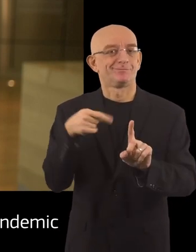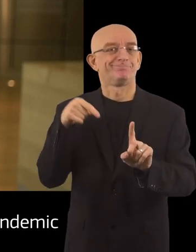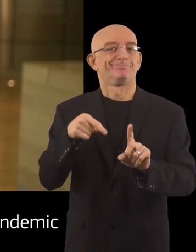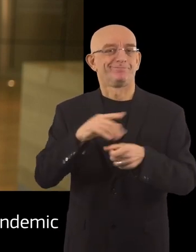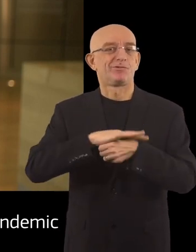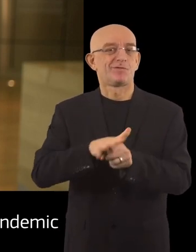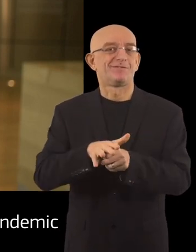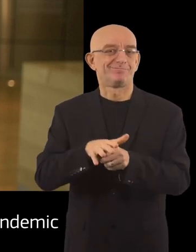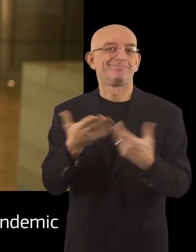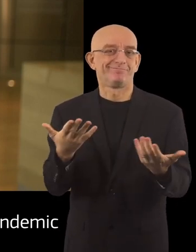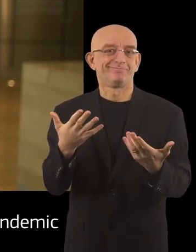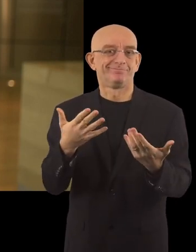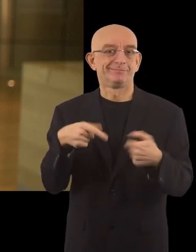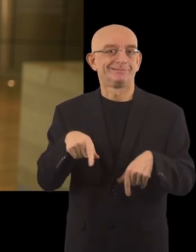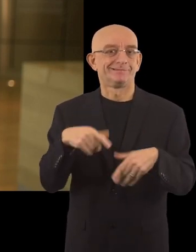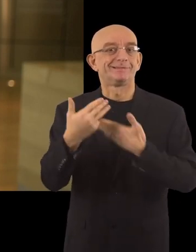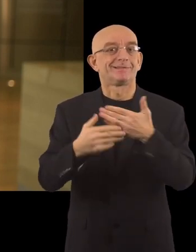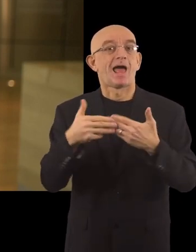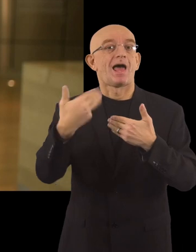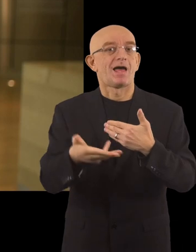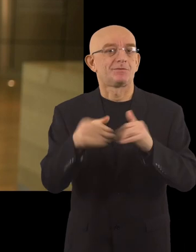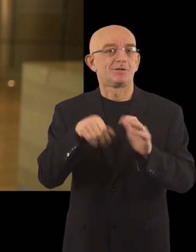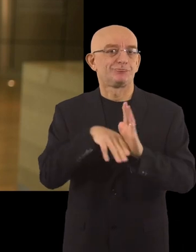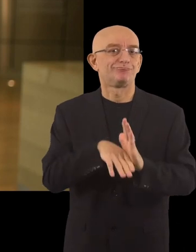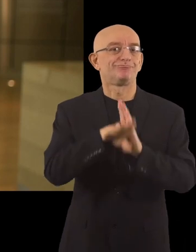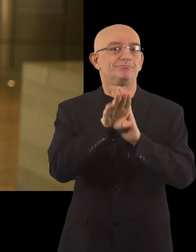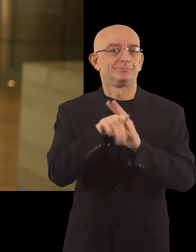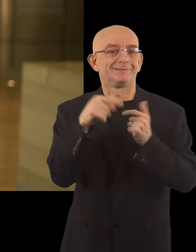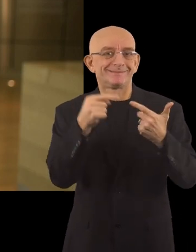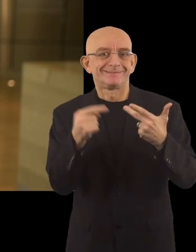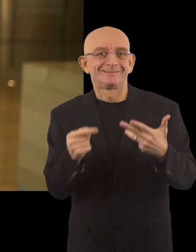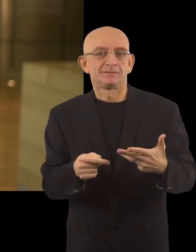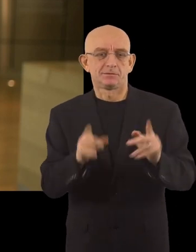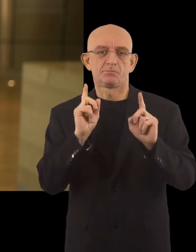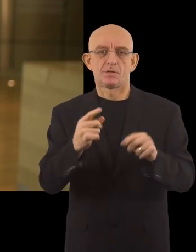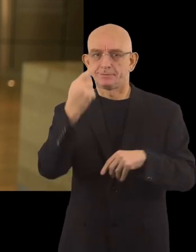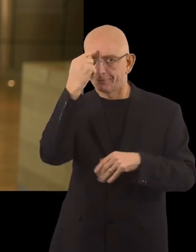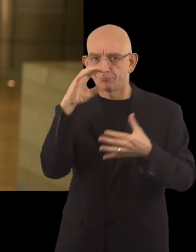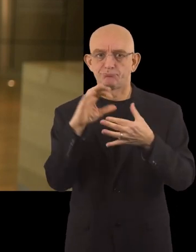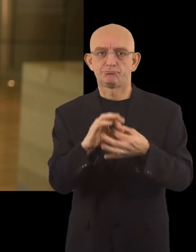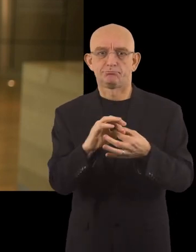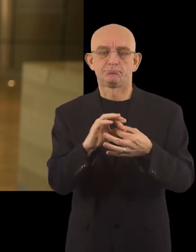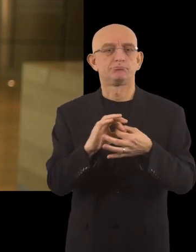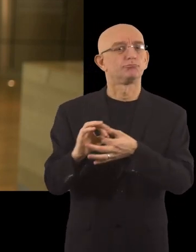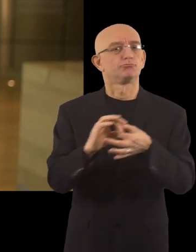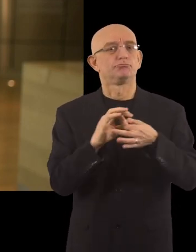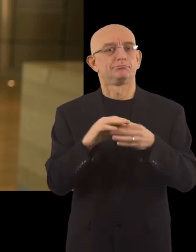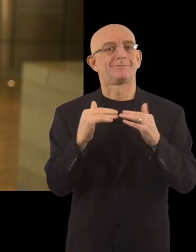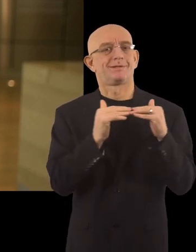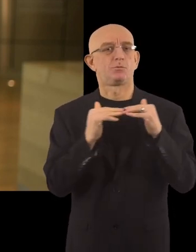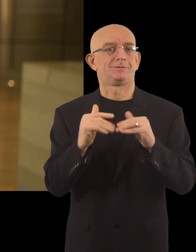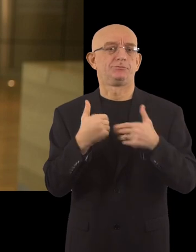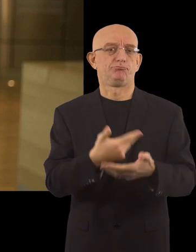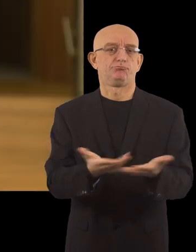of the COVID-19 pandemic and its recovery. These measures will also contribute to building a union